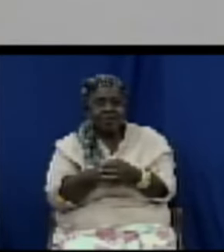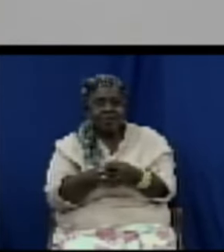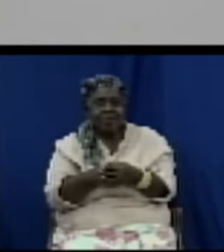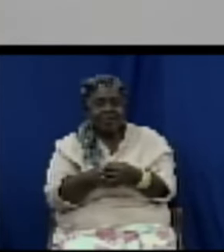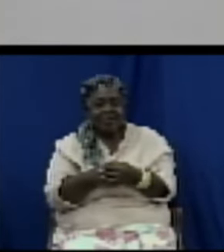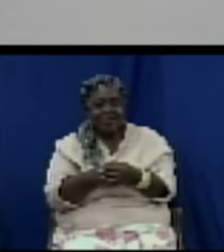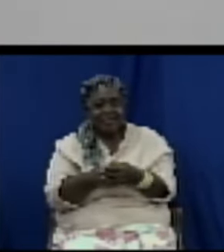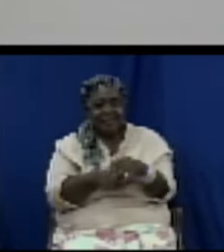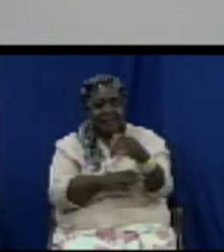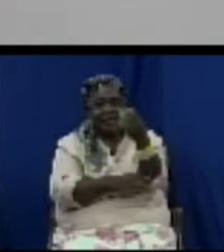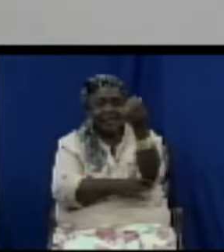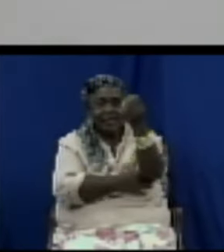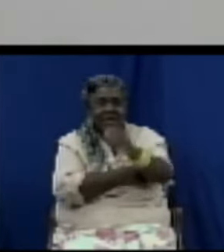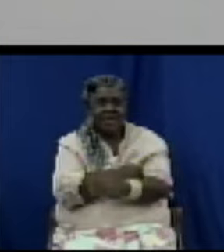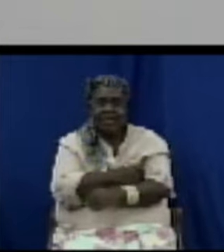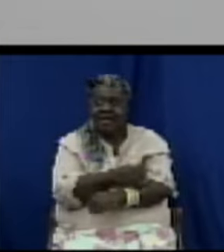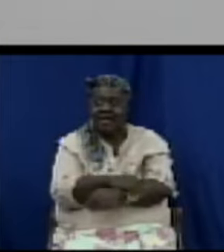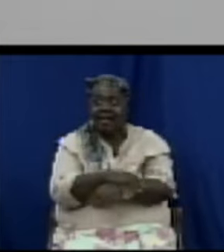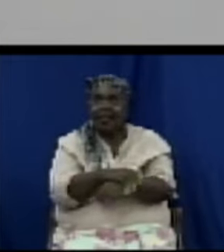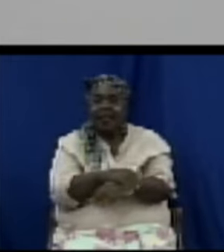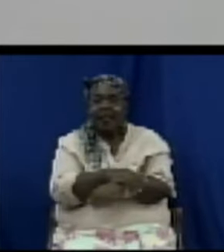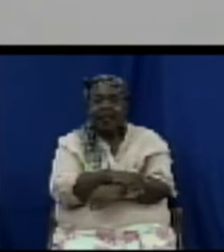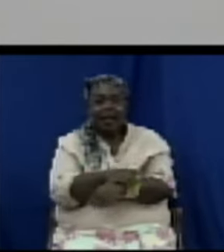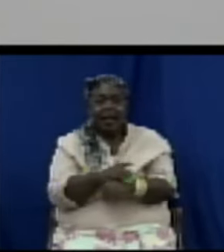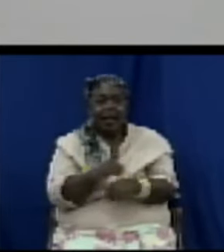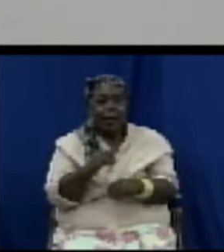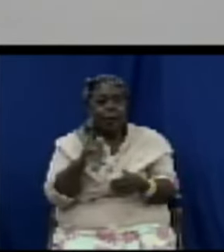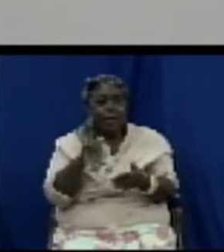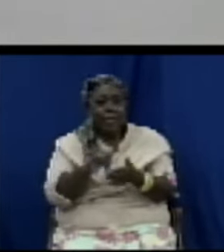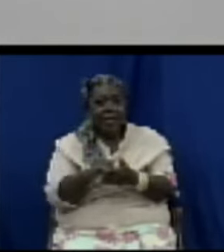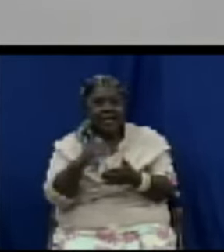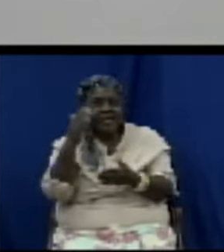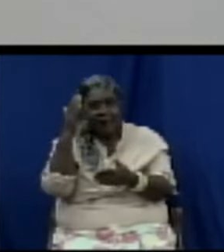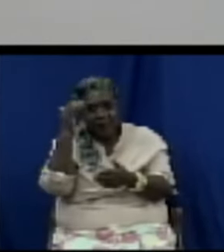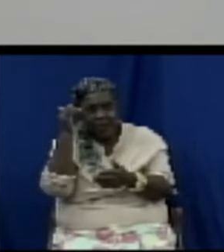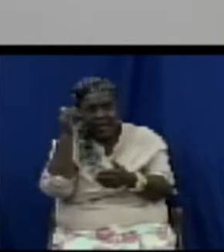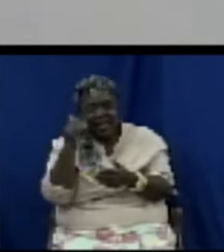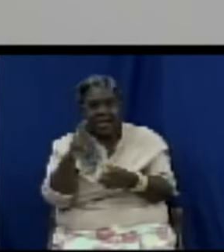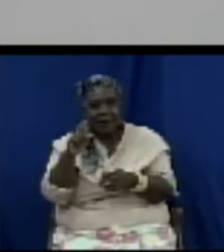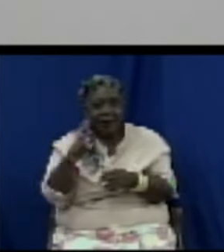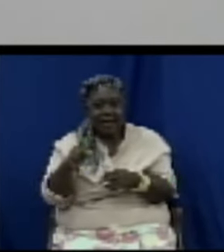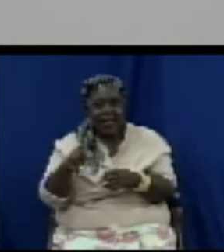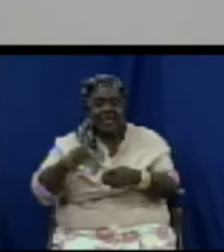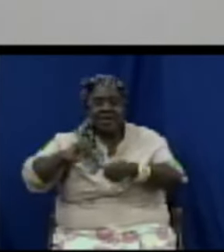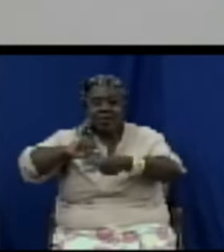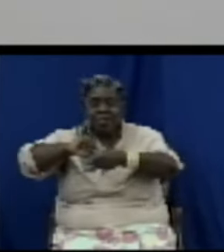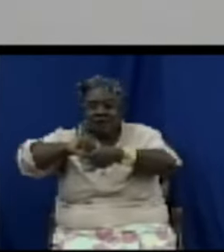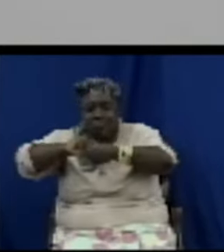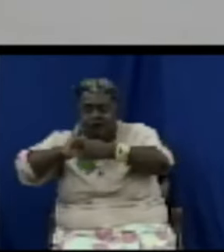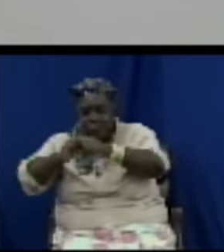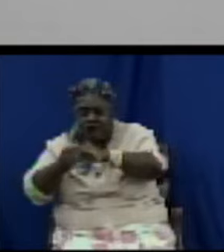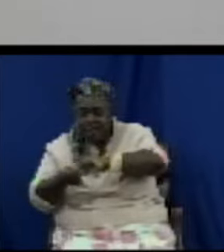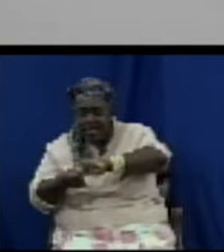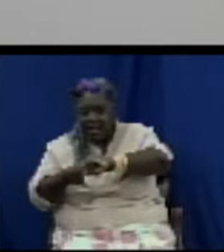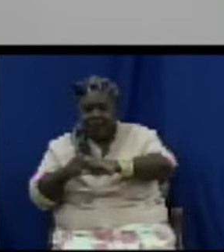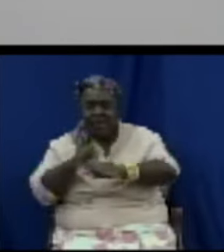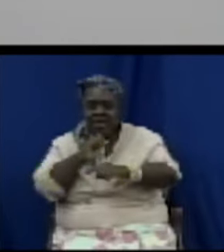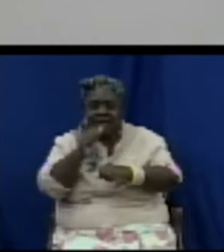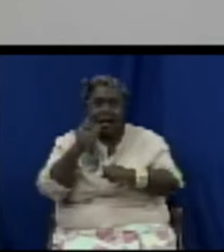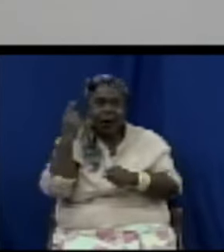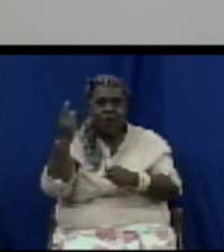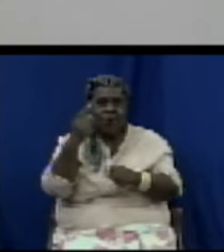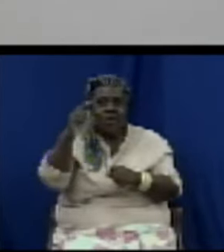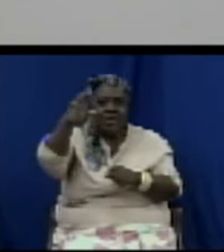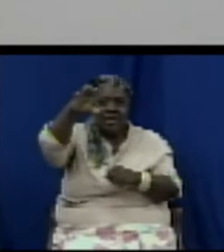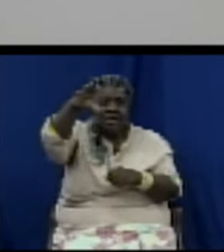that is where destruction of expired goods is so critical to protecting the consumer